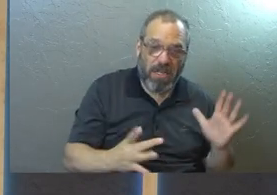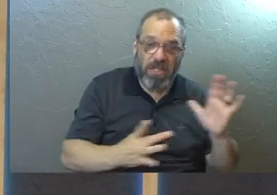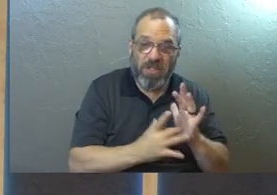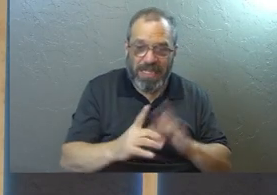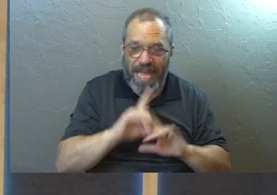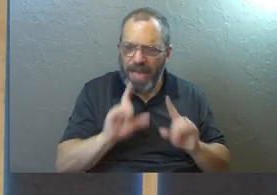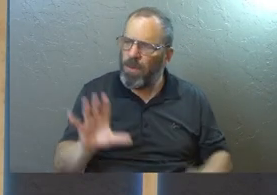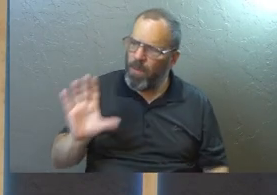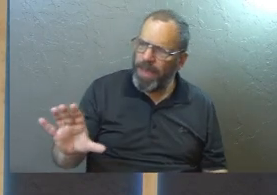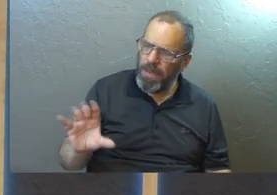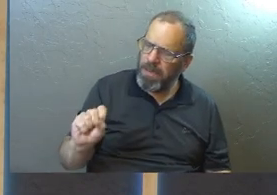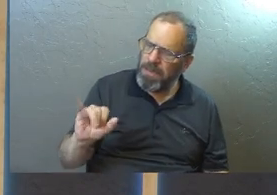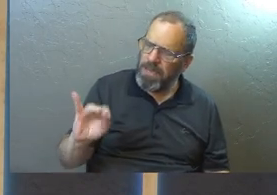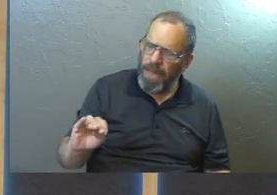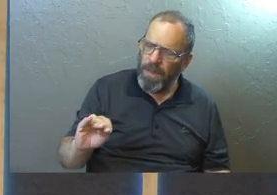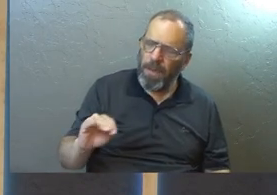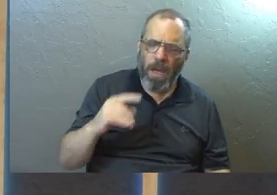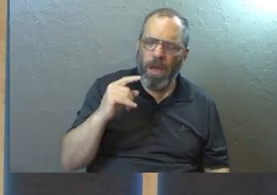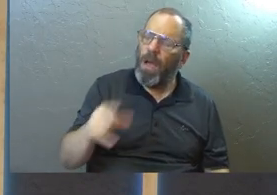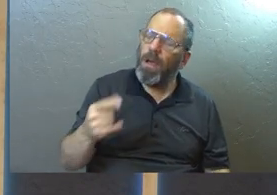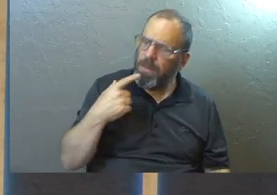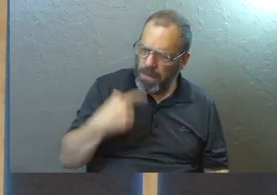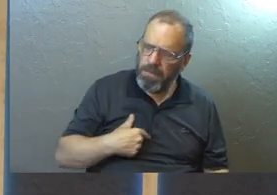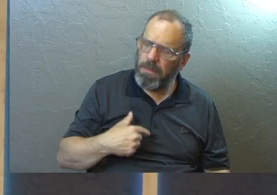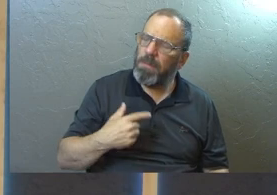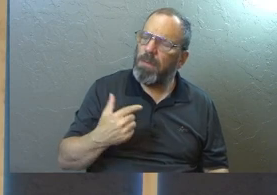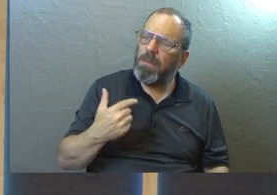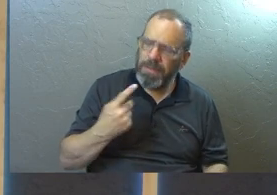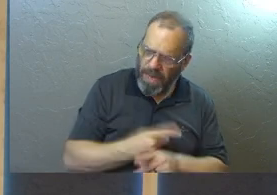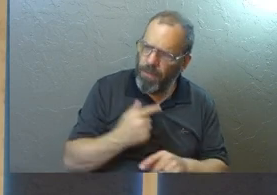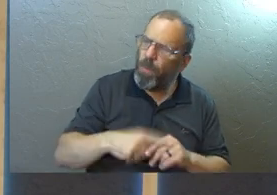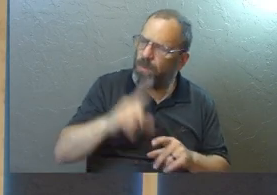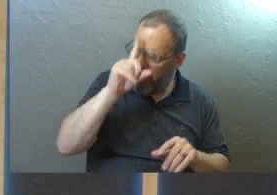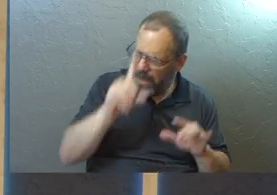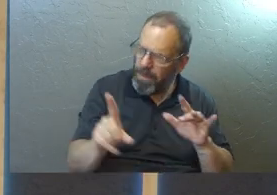Then Jesus answered his thoughts. Simon, freaky when Jesus answers your thoughts. Amen.